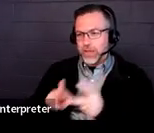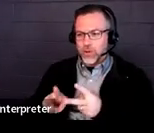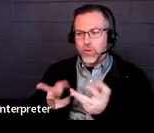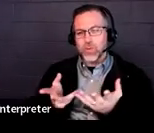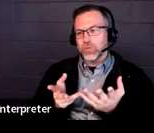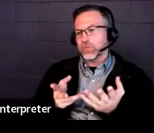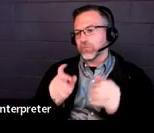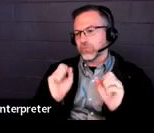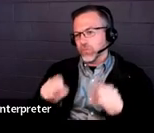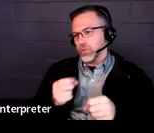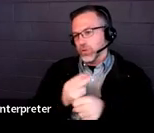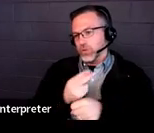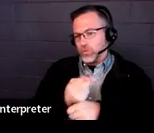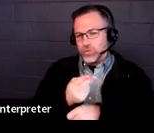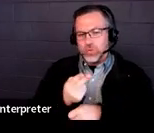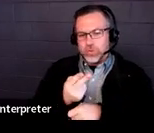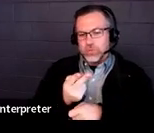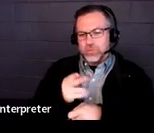that.